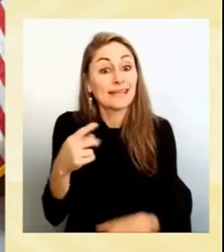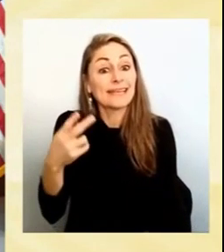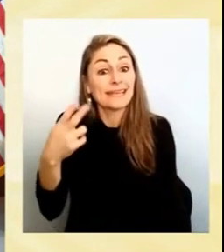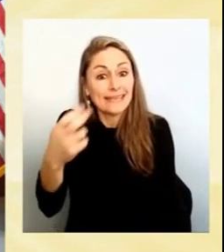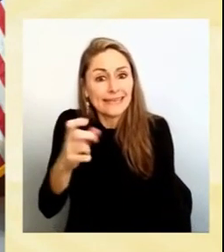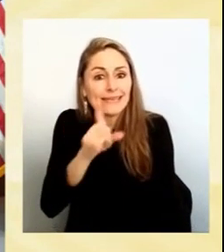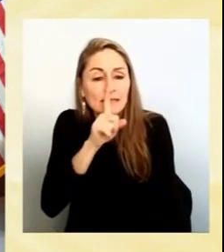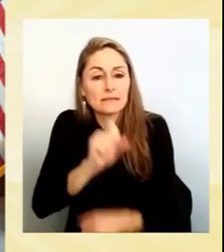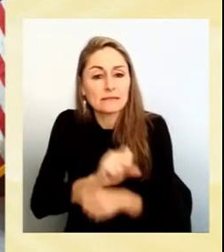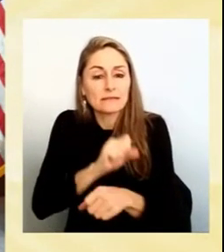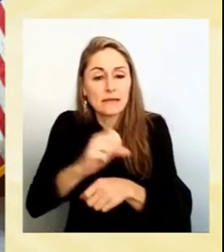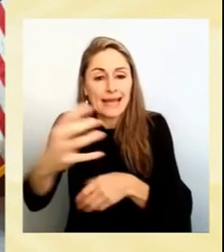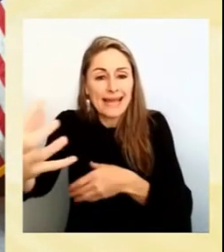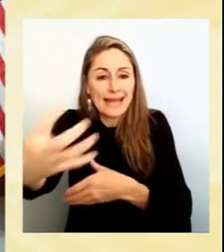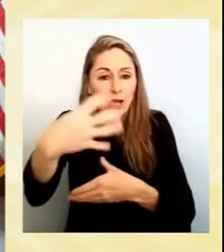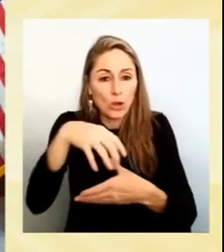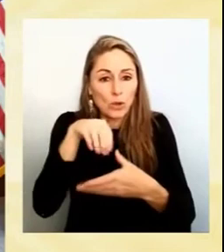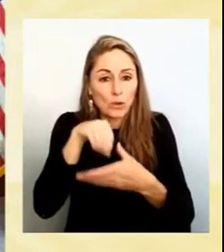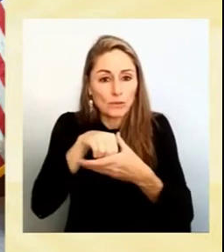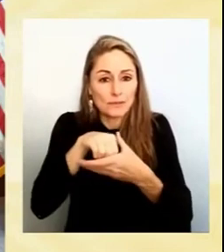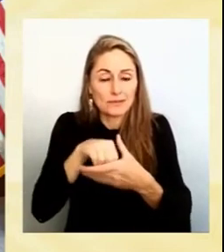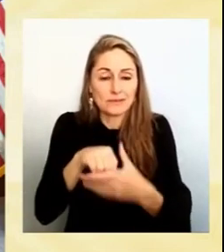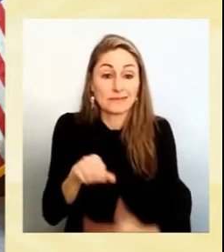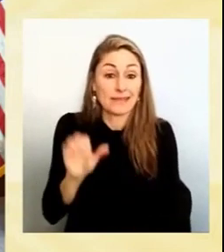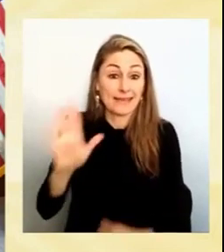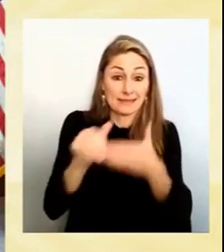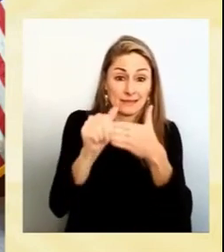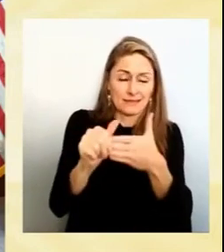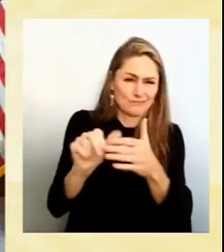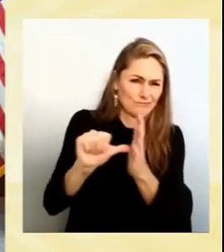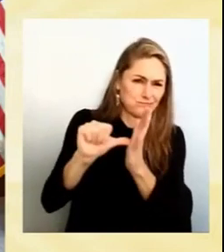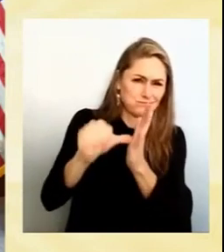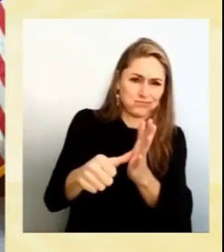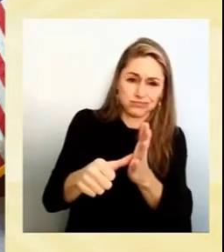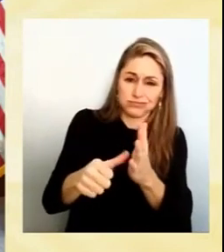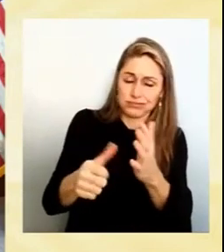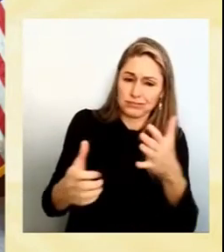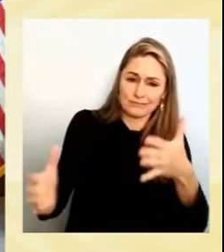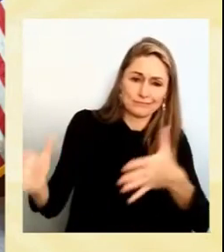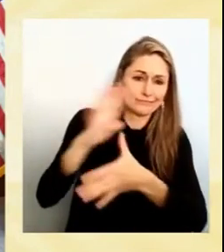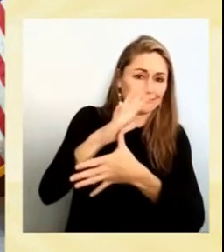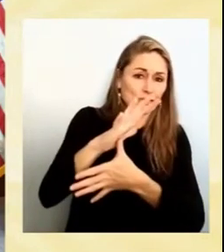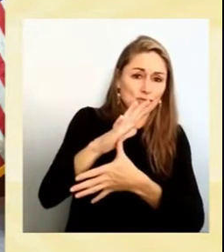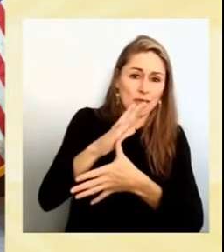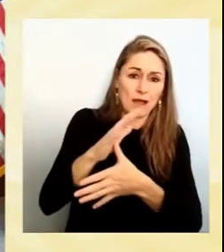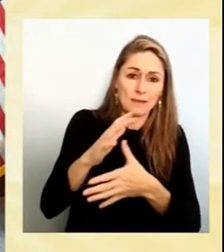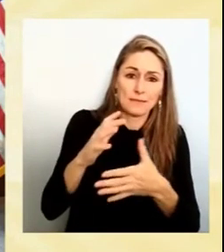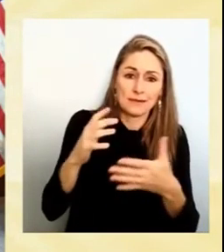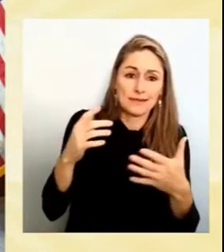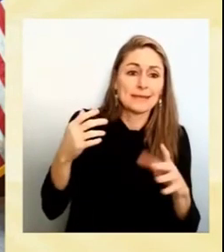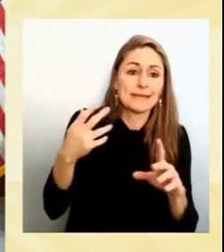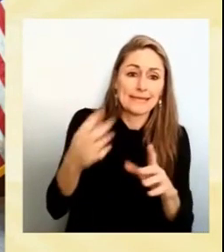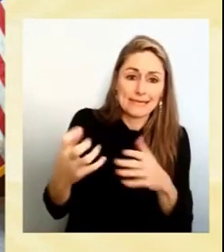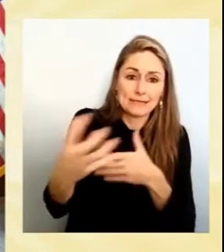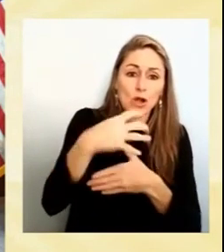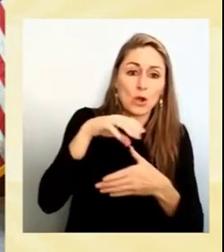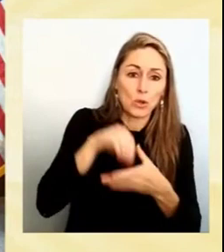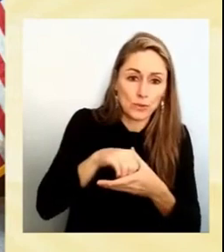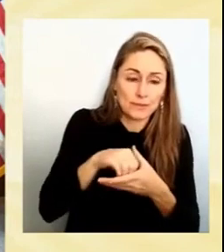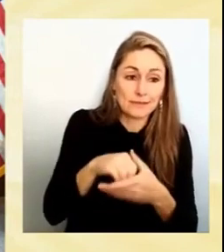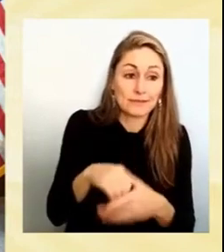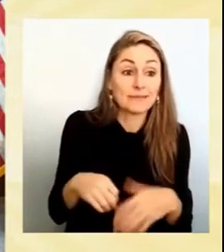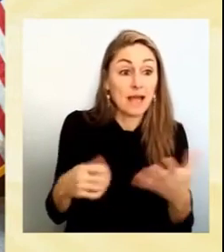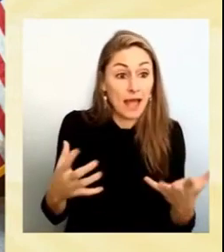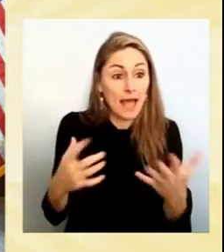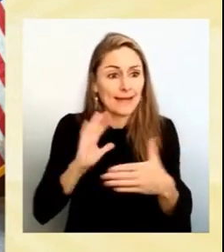has been a real hallmark of his leadership. And I'll just say between the two of us, as we've both grown in these roles, we've spent a lot of time particularly talking